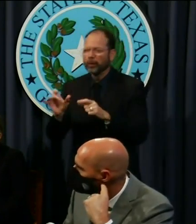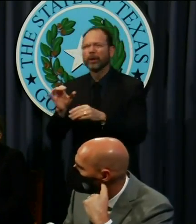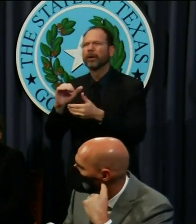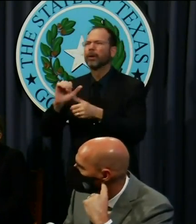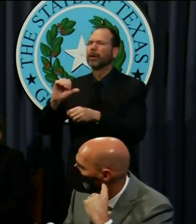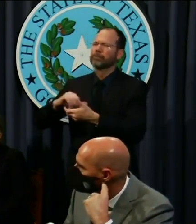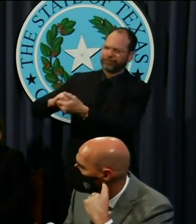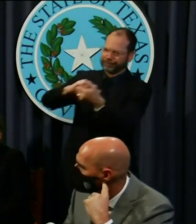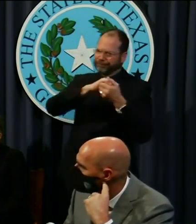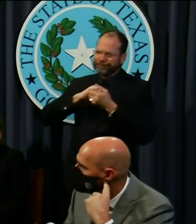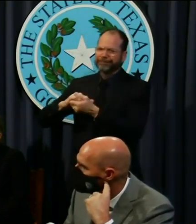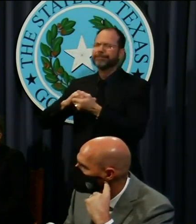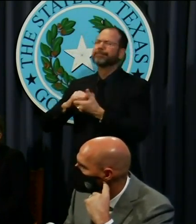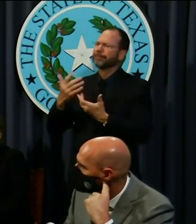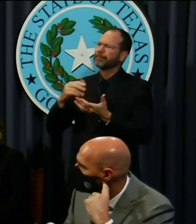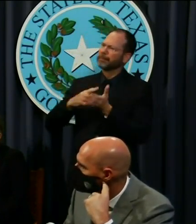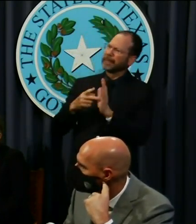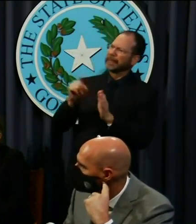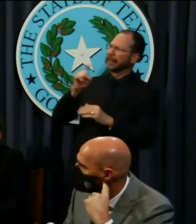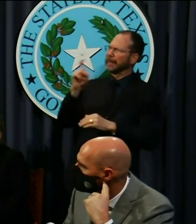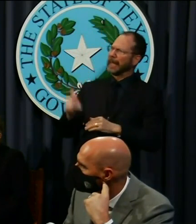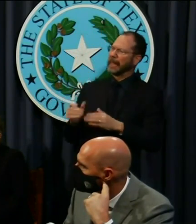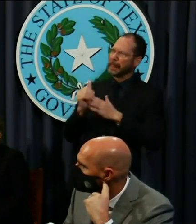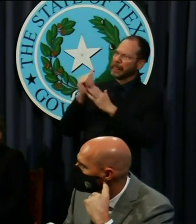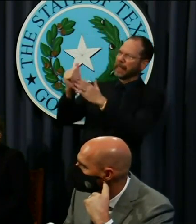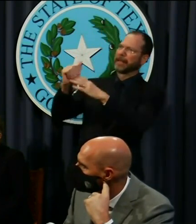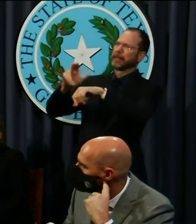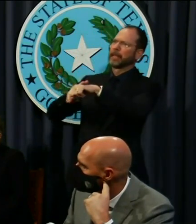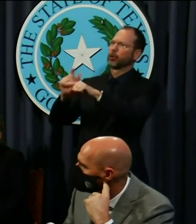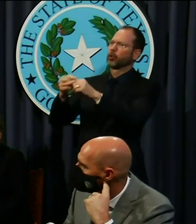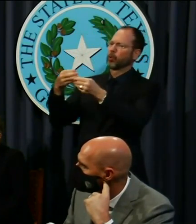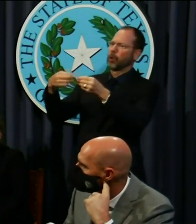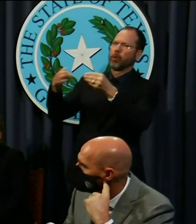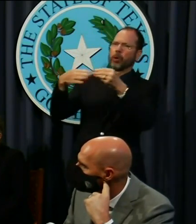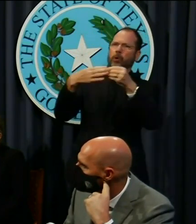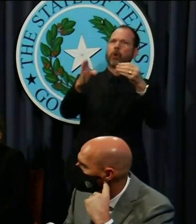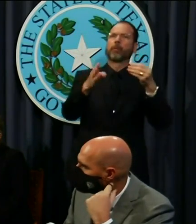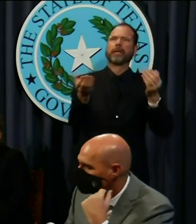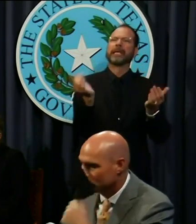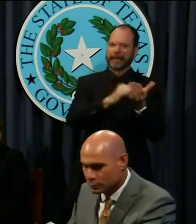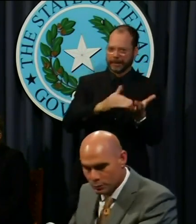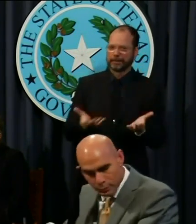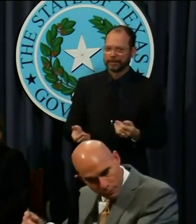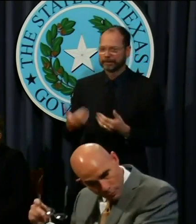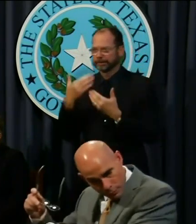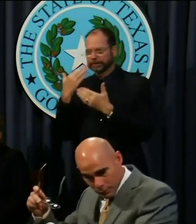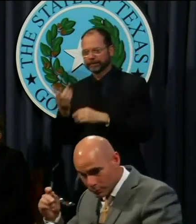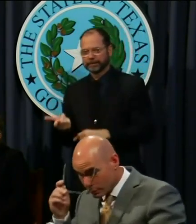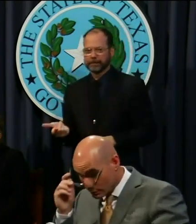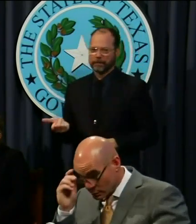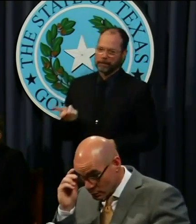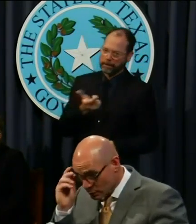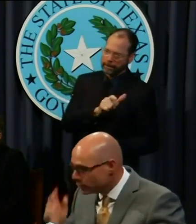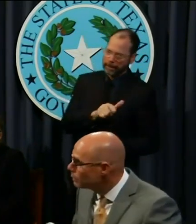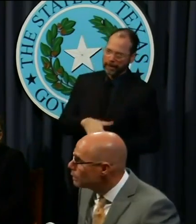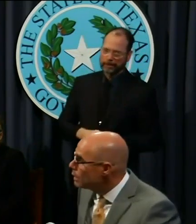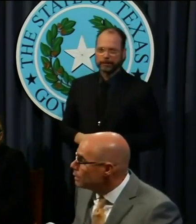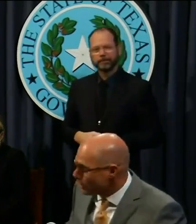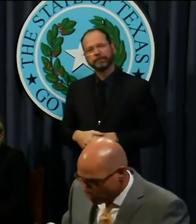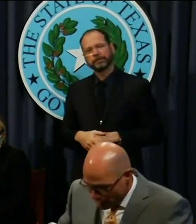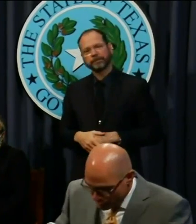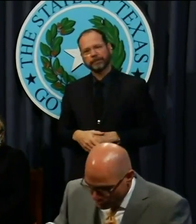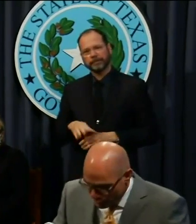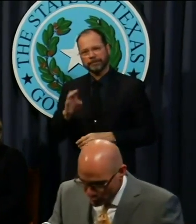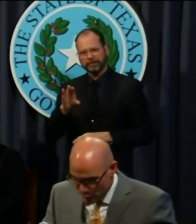work together so Texas can lead the nation in reopening our state. Thank you. Very good. Thank you. Speaker Biden.